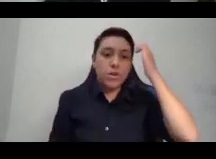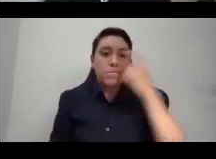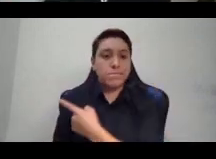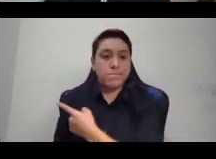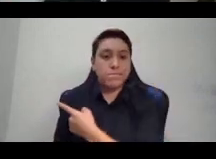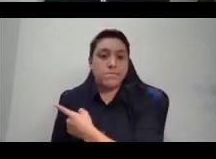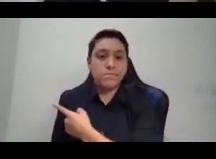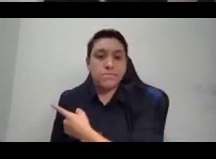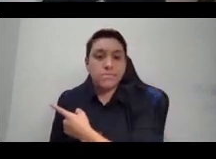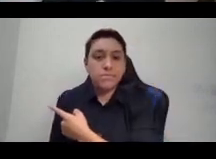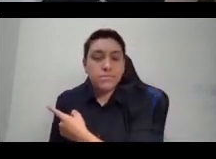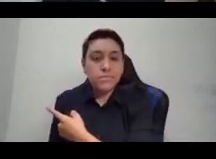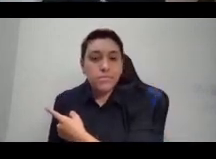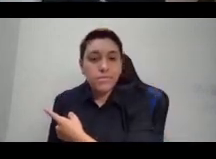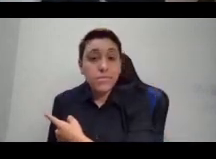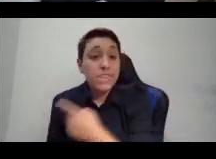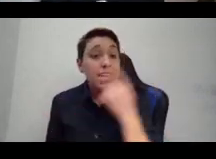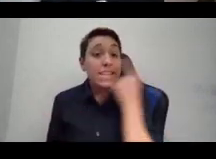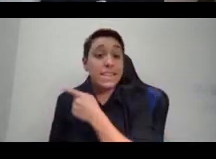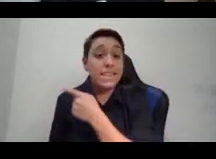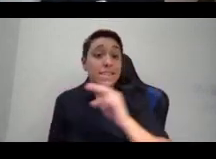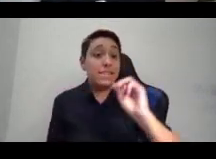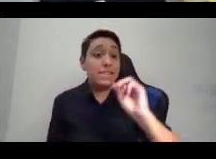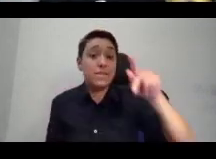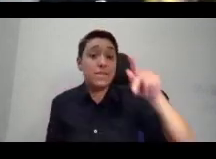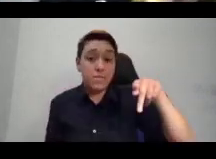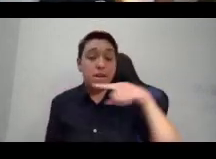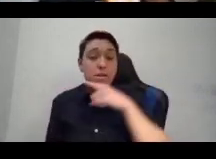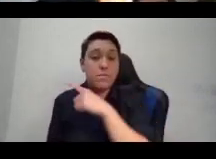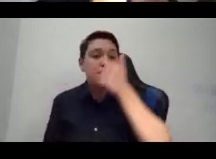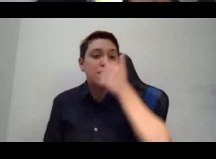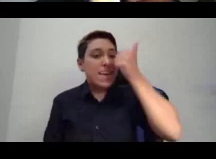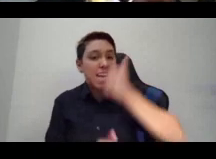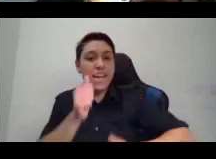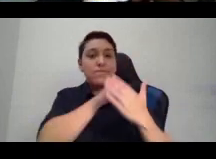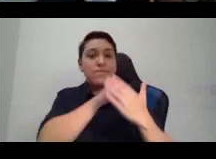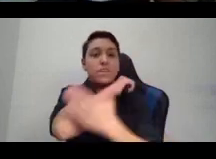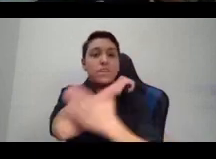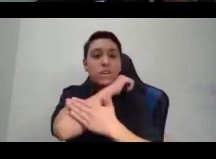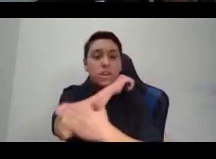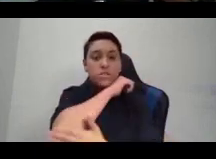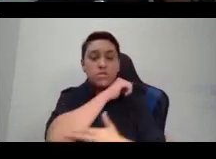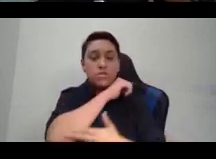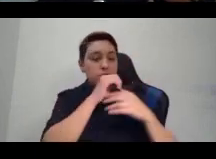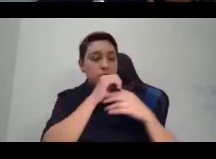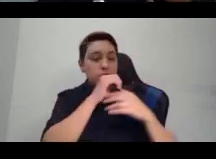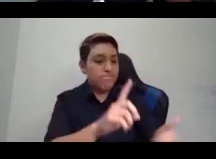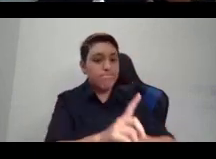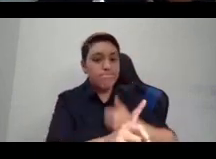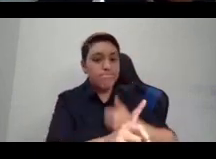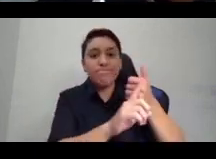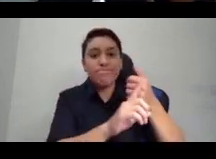this map is of every country that has ever been attacked, invaded, or occupied by the United States,